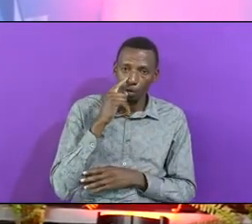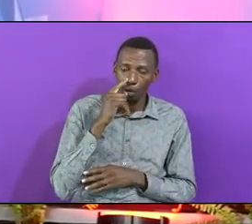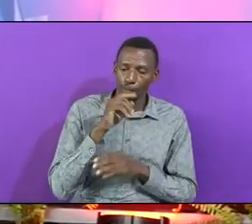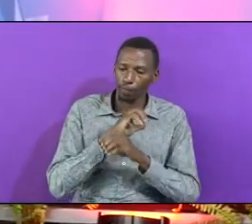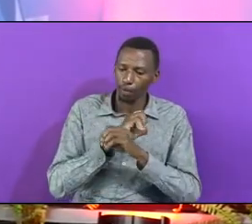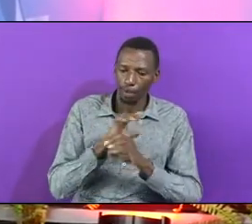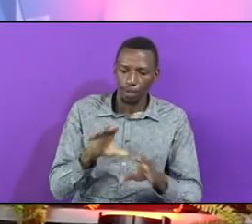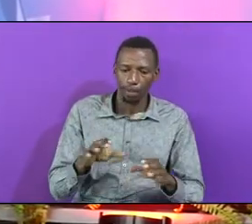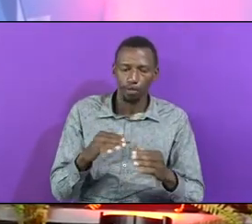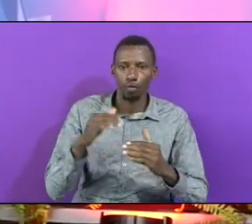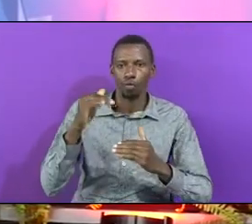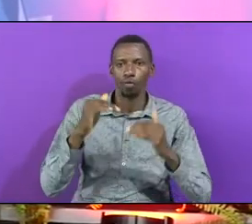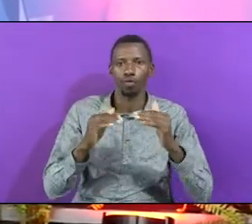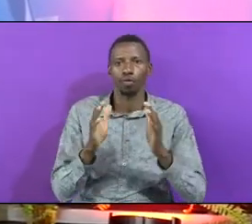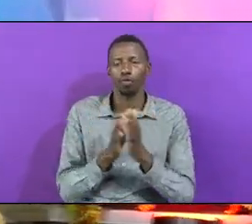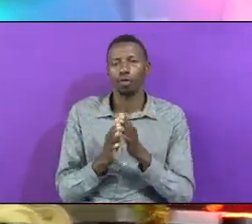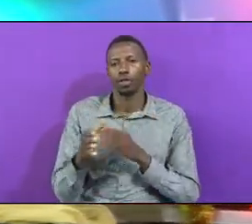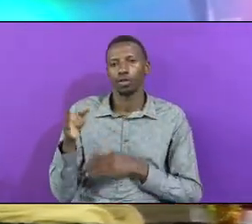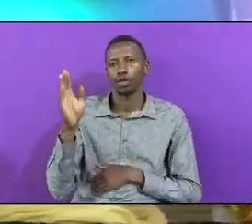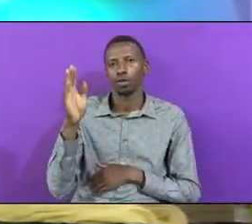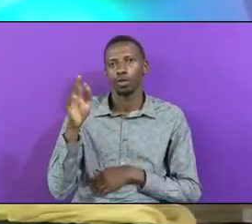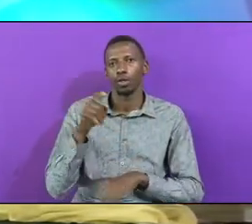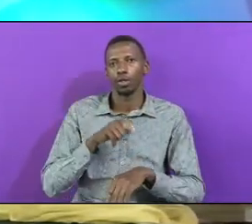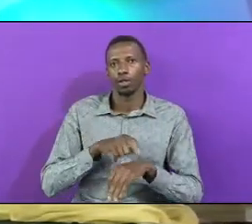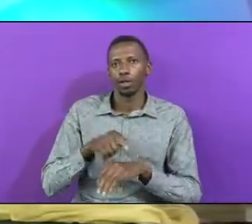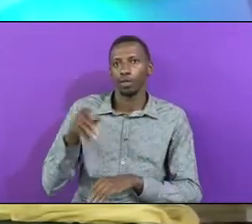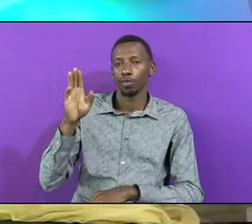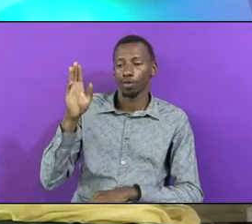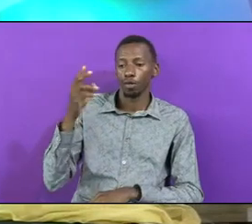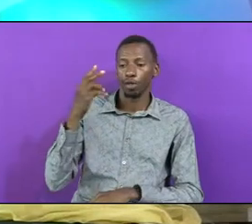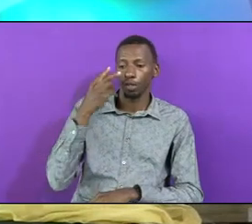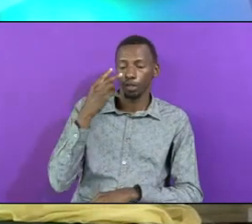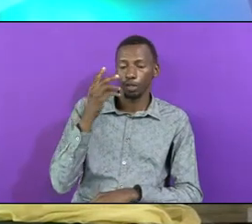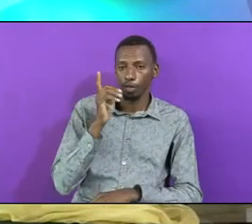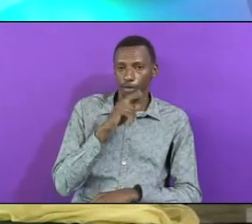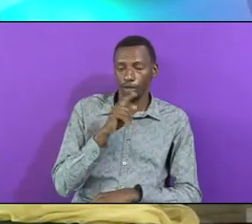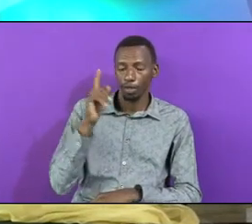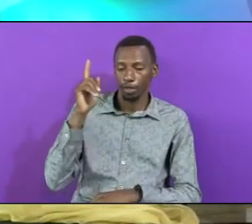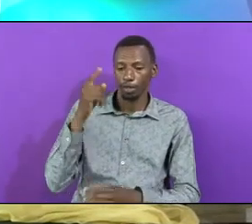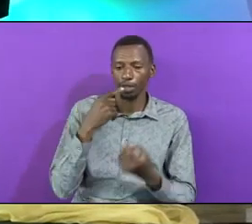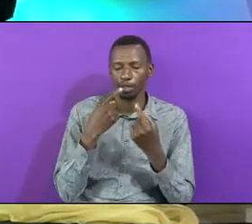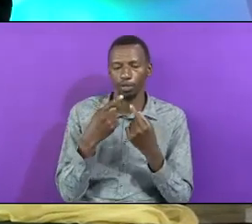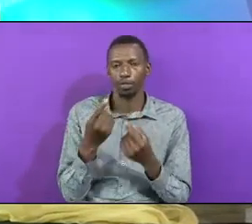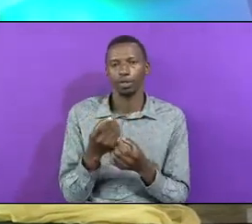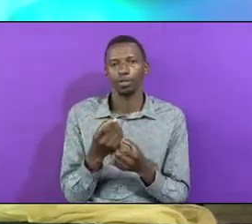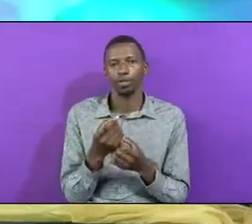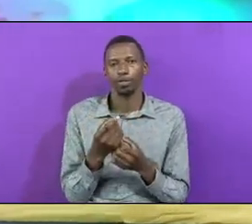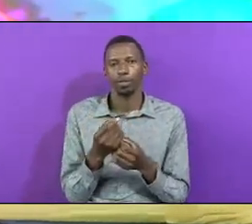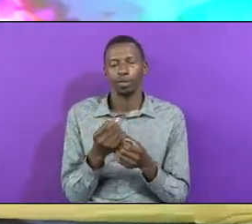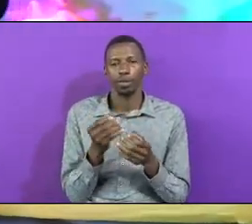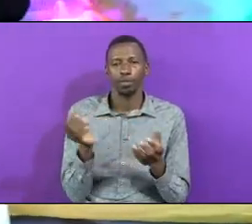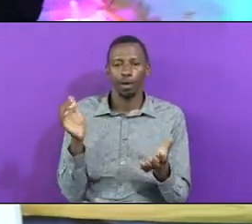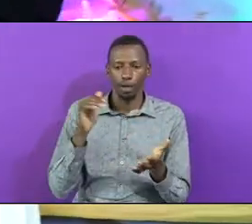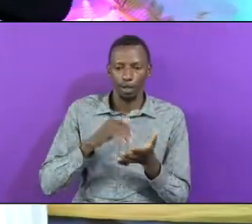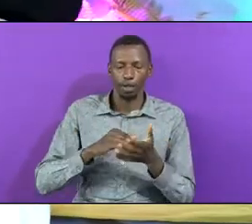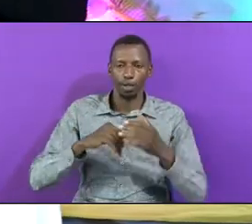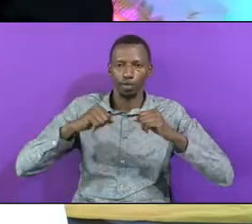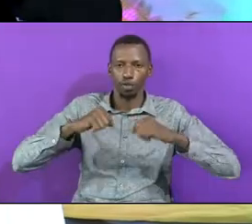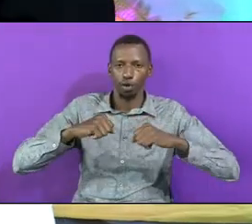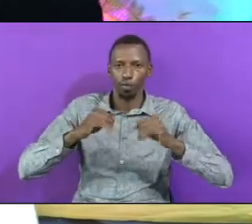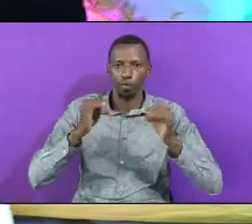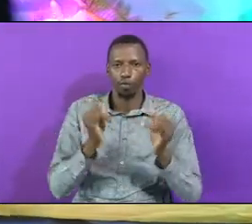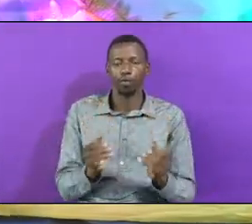Competes With God When God Saw That He Spoke And He Renewed The Covenant And